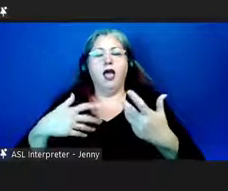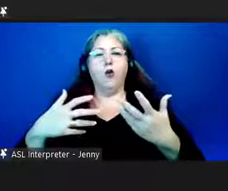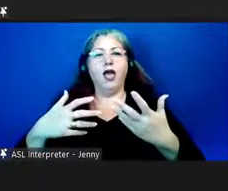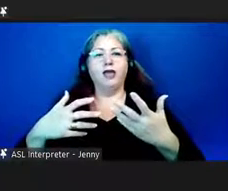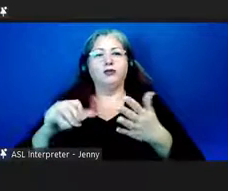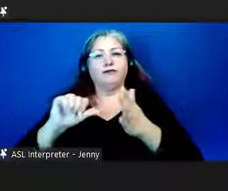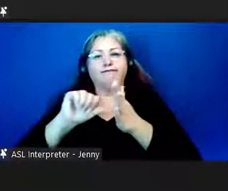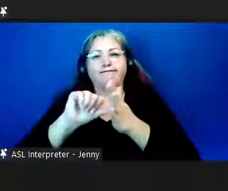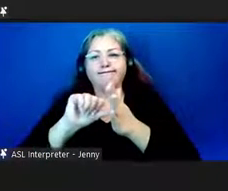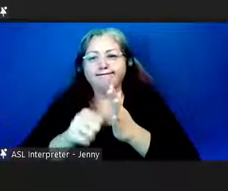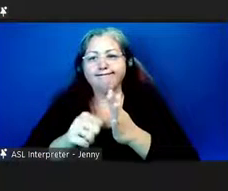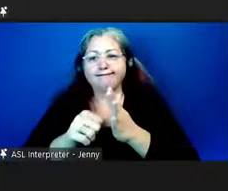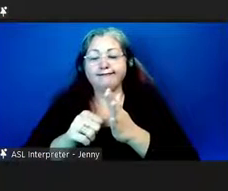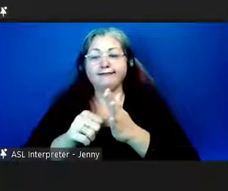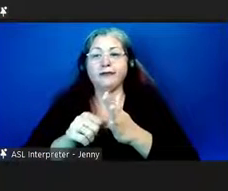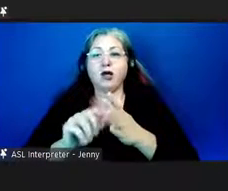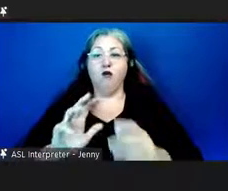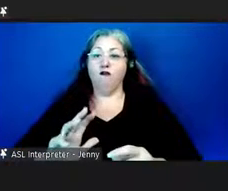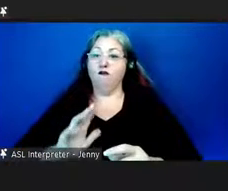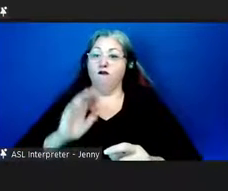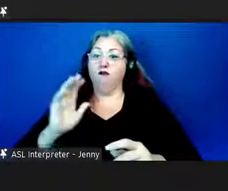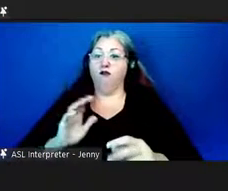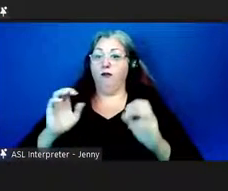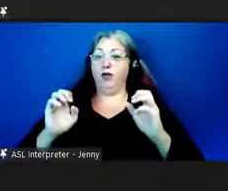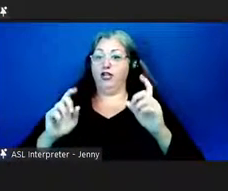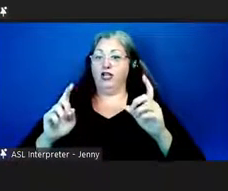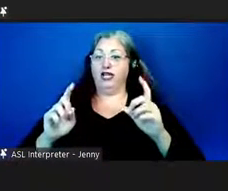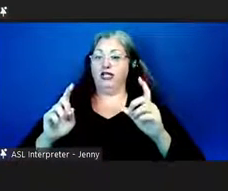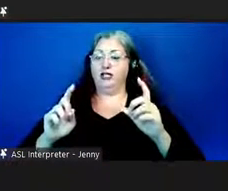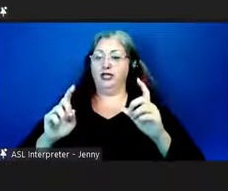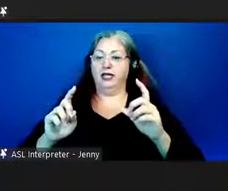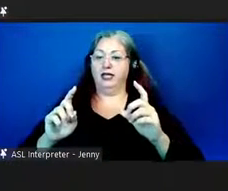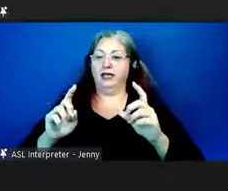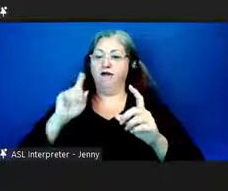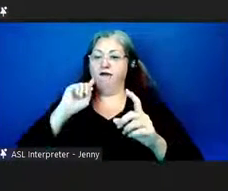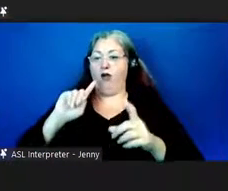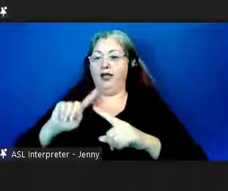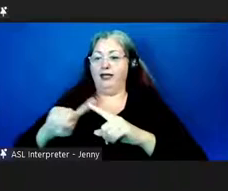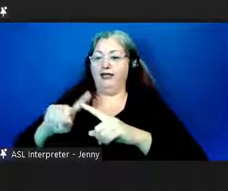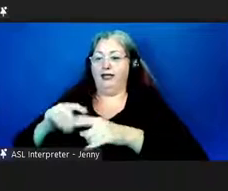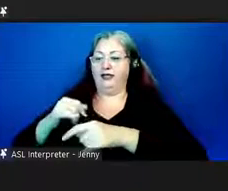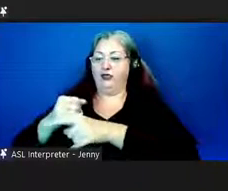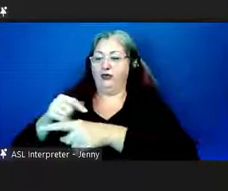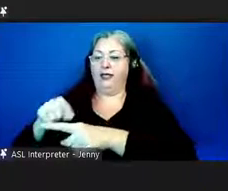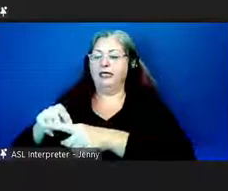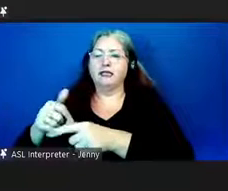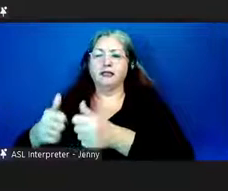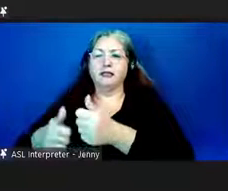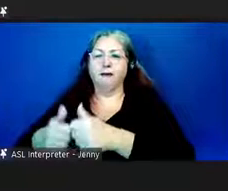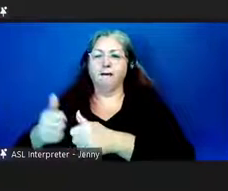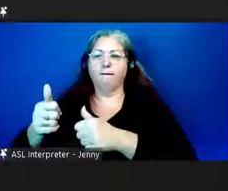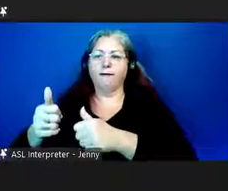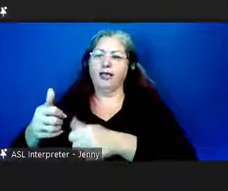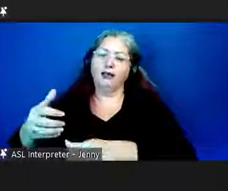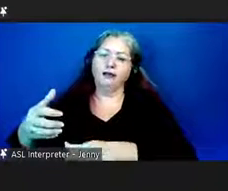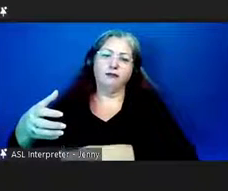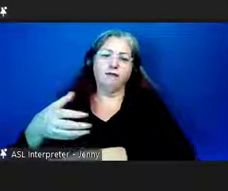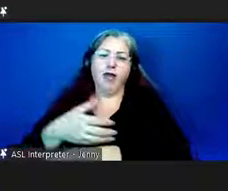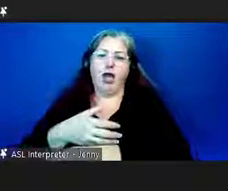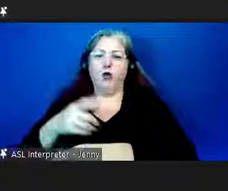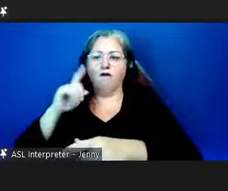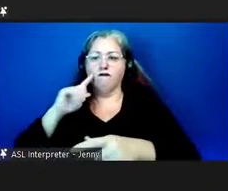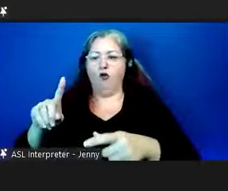home that formal education through institutions is the main powerhouse of the Hawaiian language